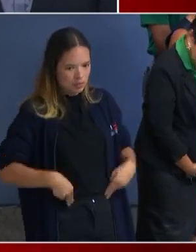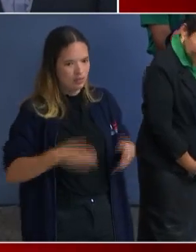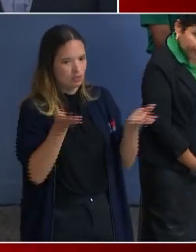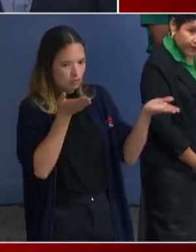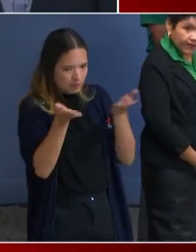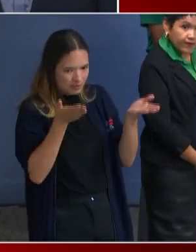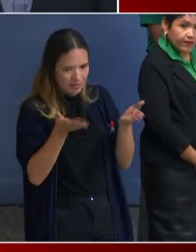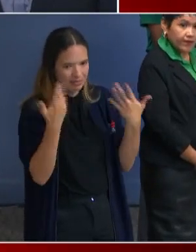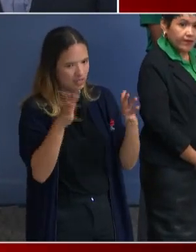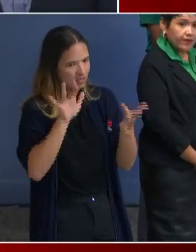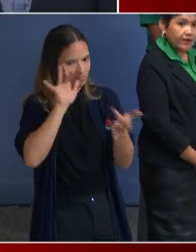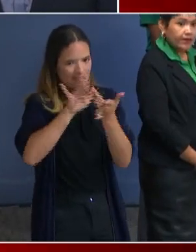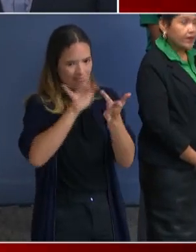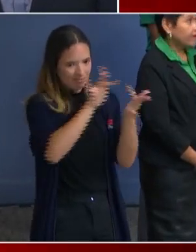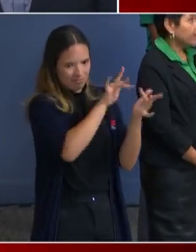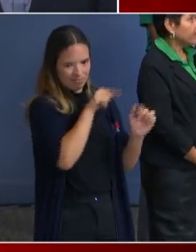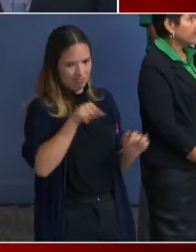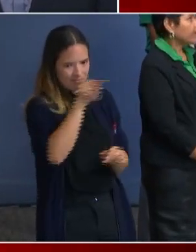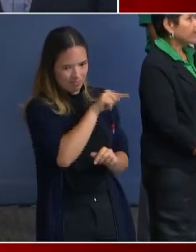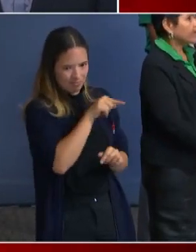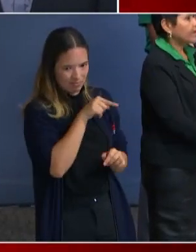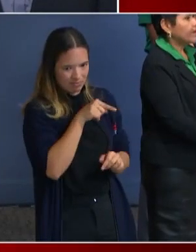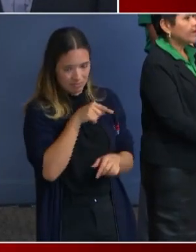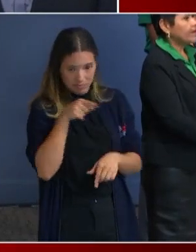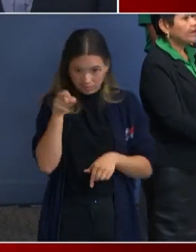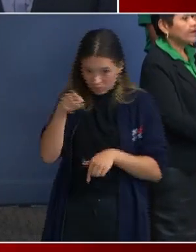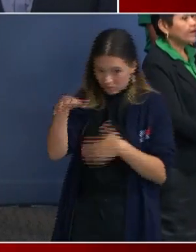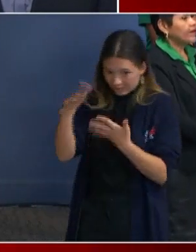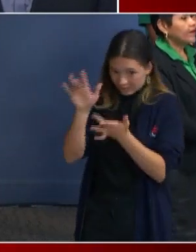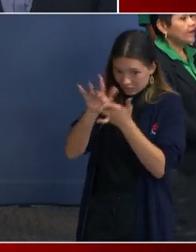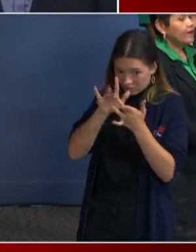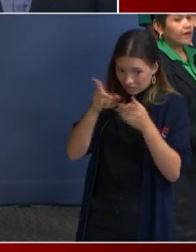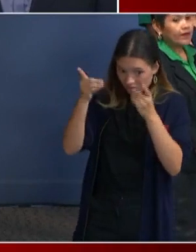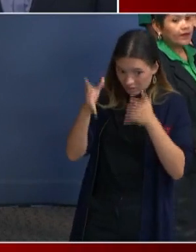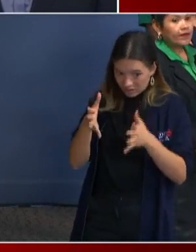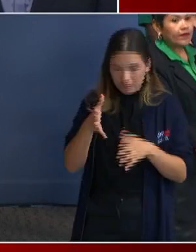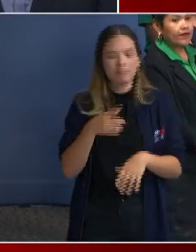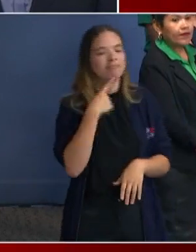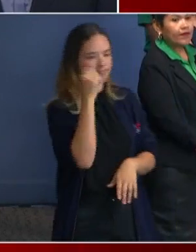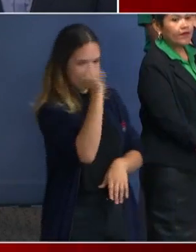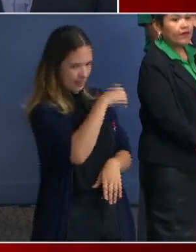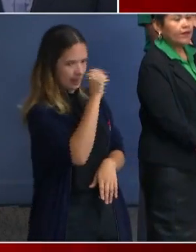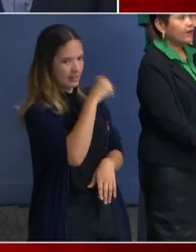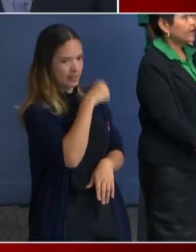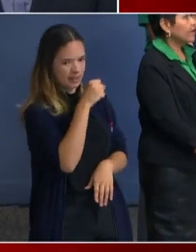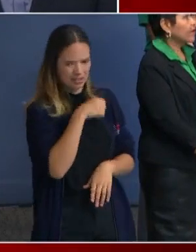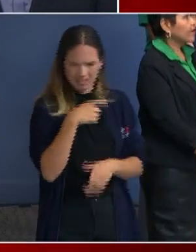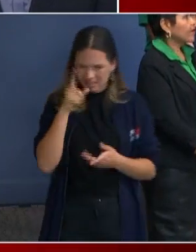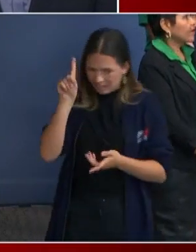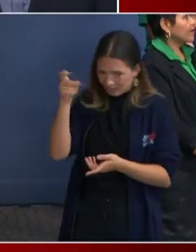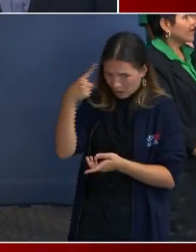you've reached out to directors, I guess? Correct. But not the governors. Not nothing for the governors.